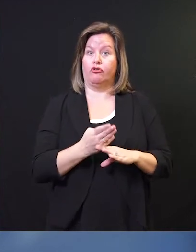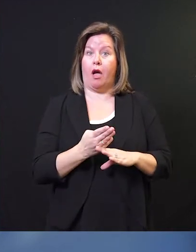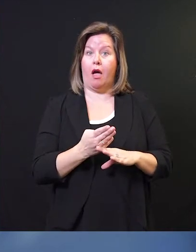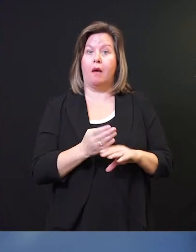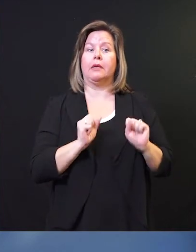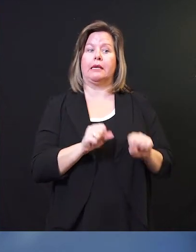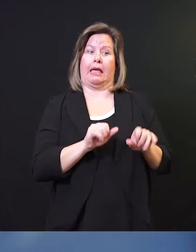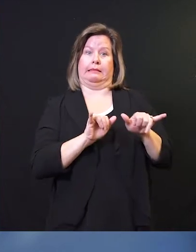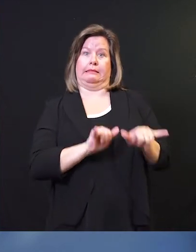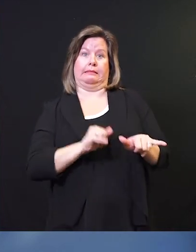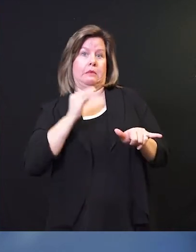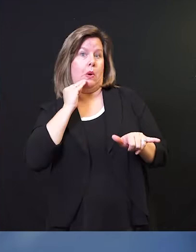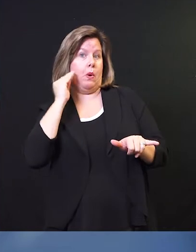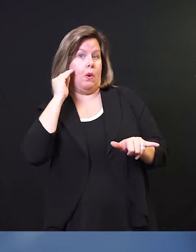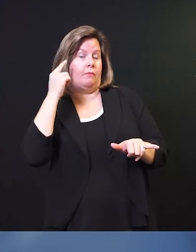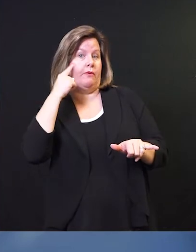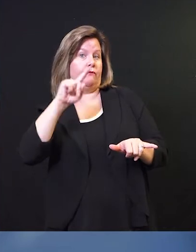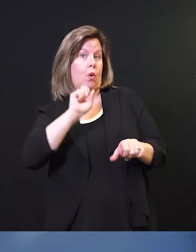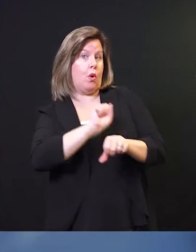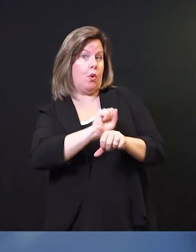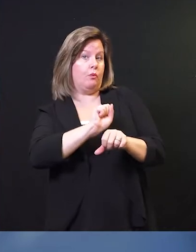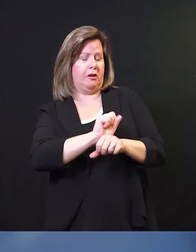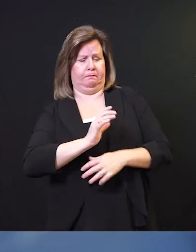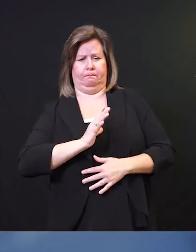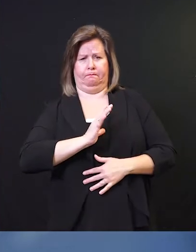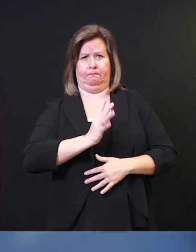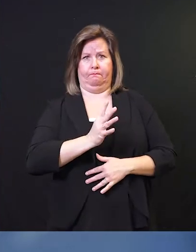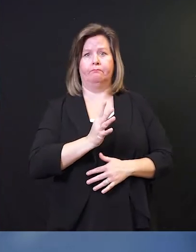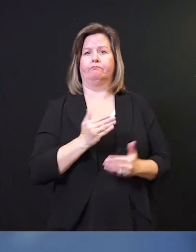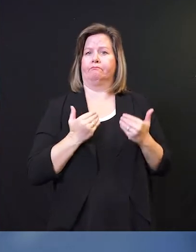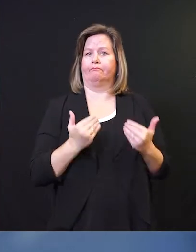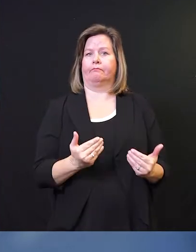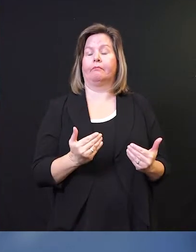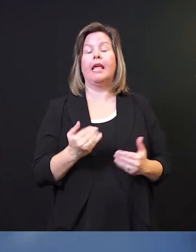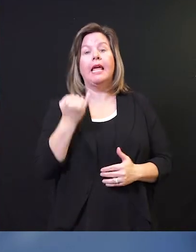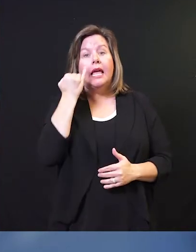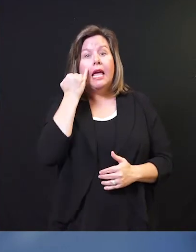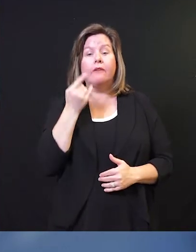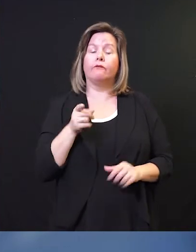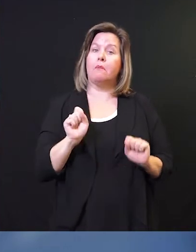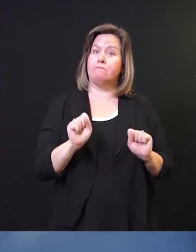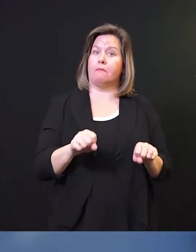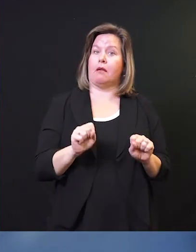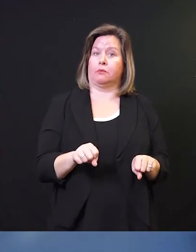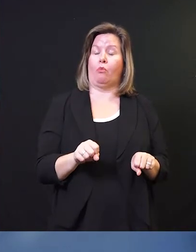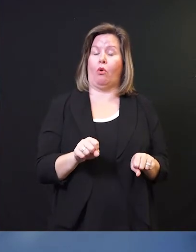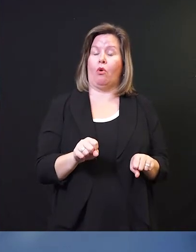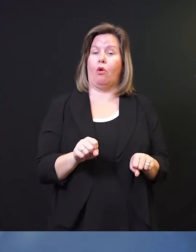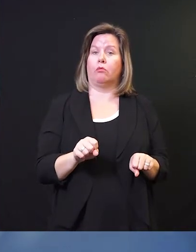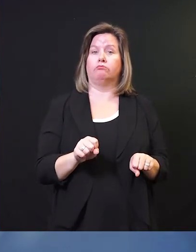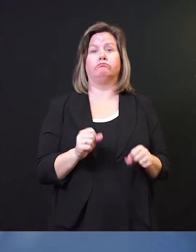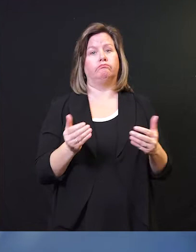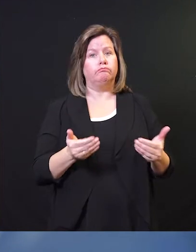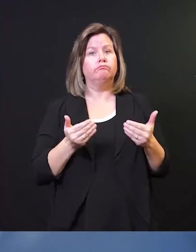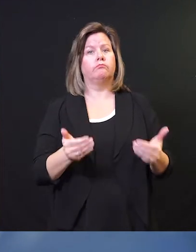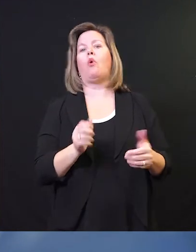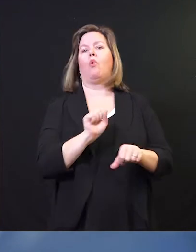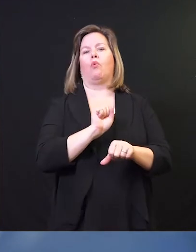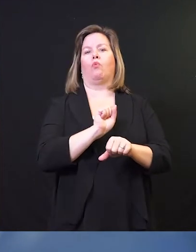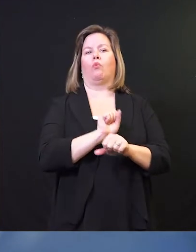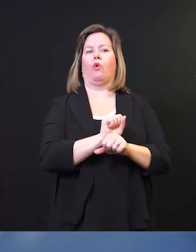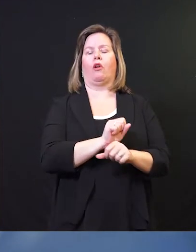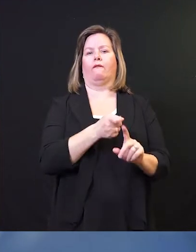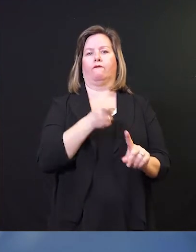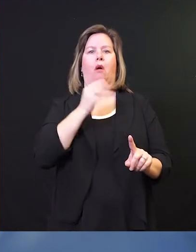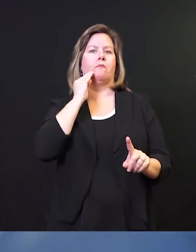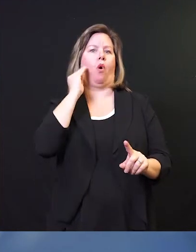as we could be from the office. And as much as possible, let's opt to work from home going forward. I